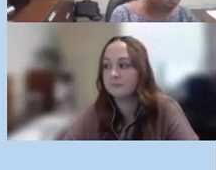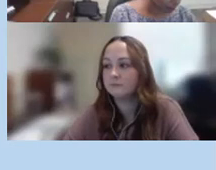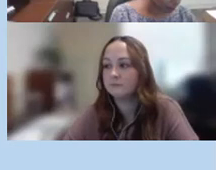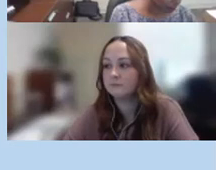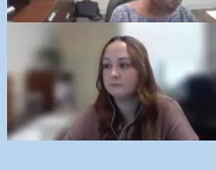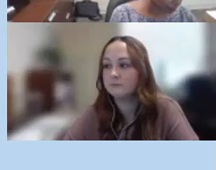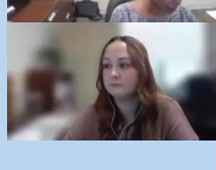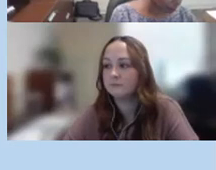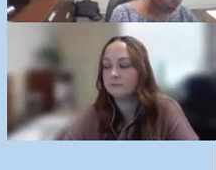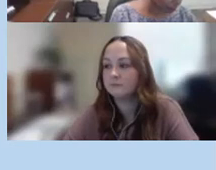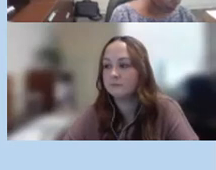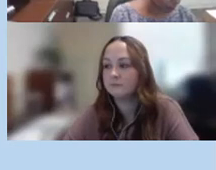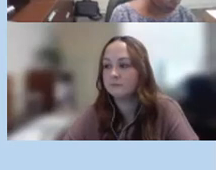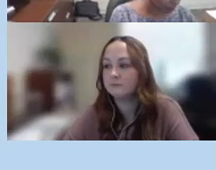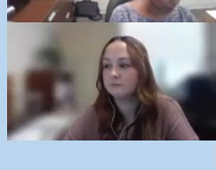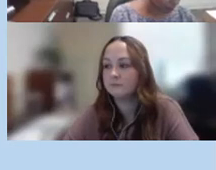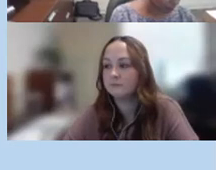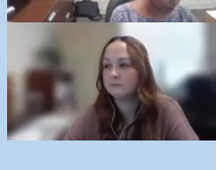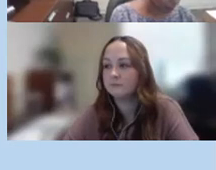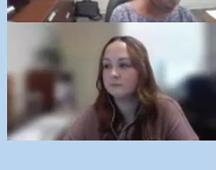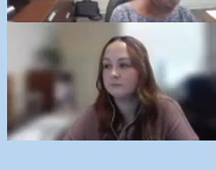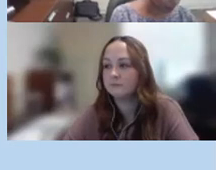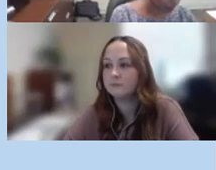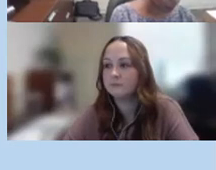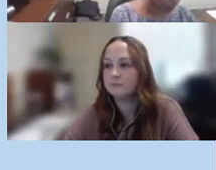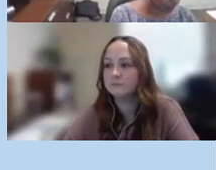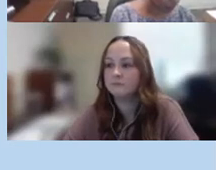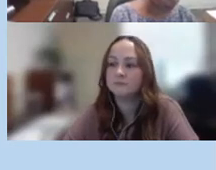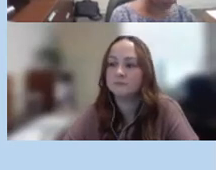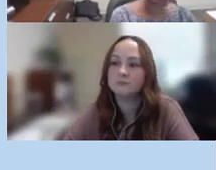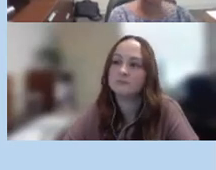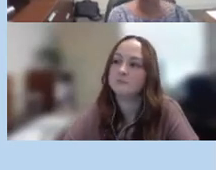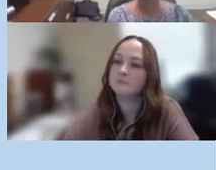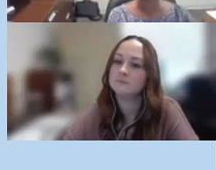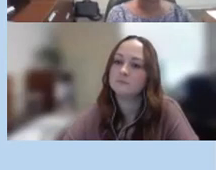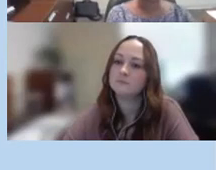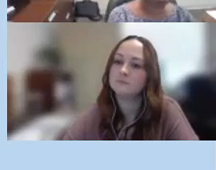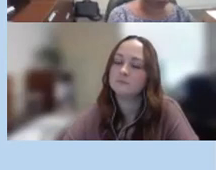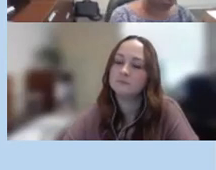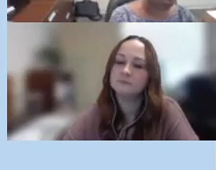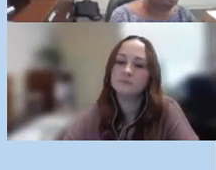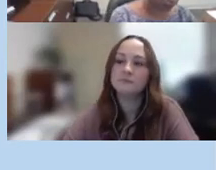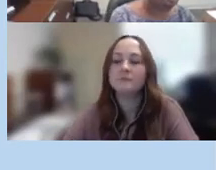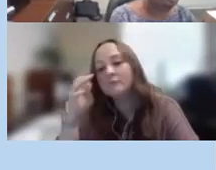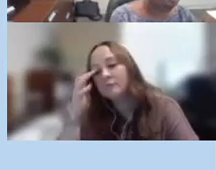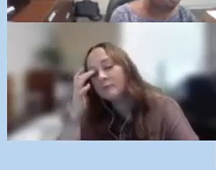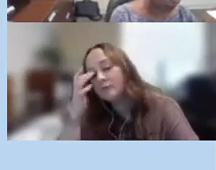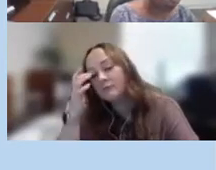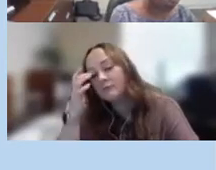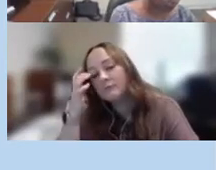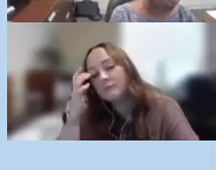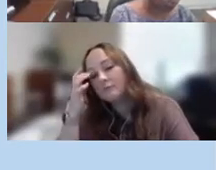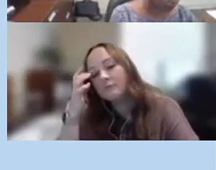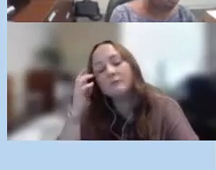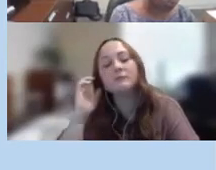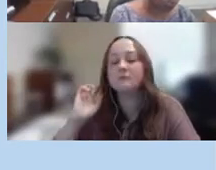milestones developed by the sb 210 committee so california hands and